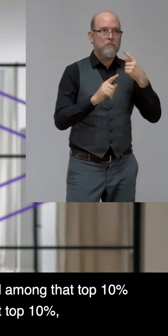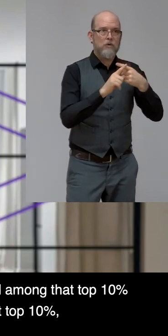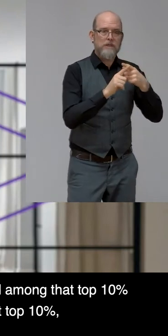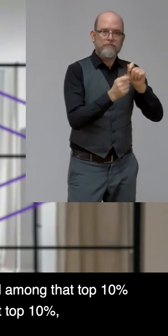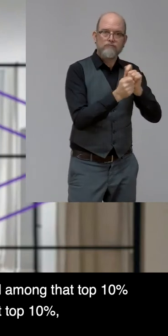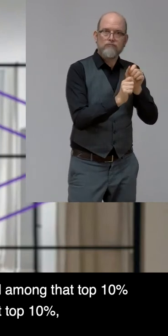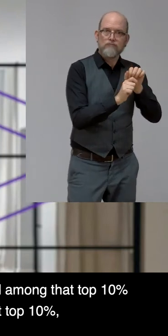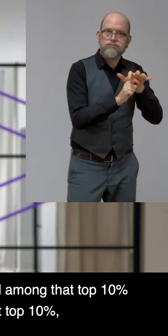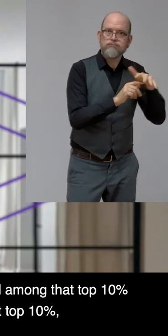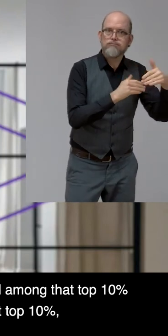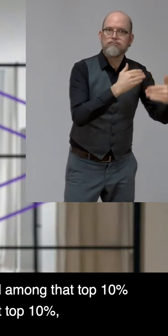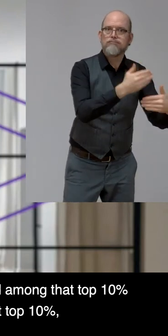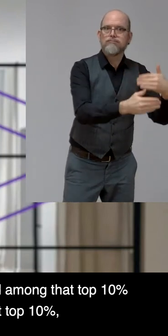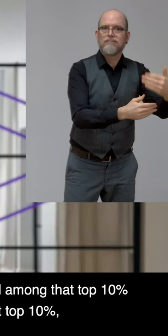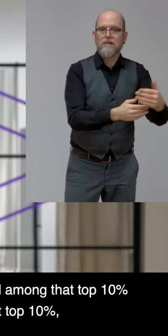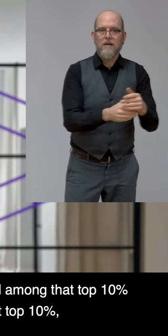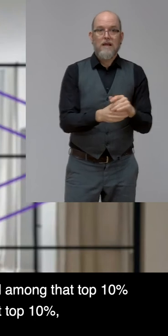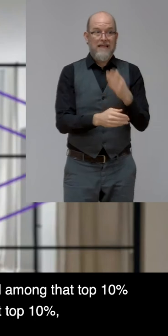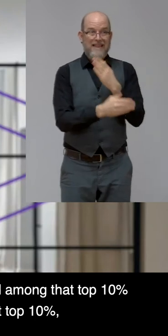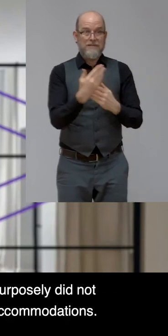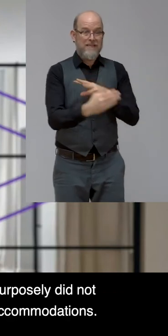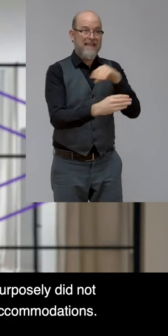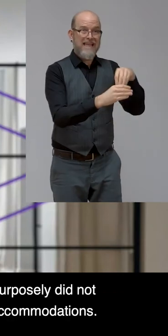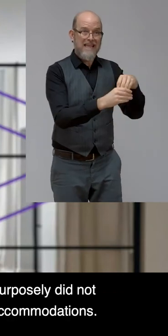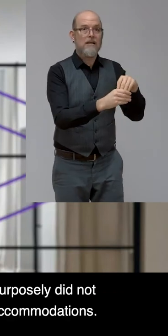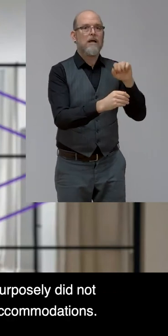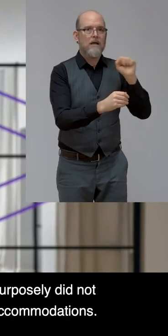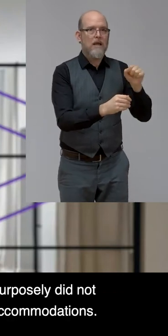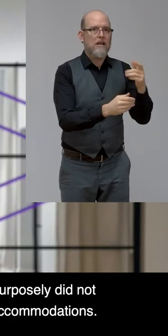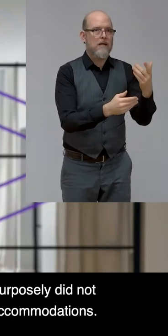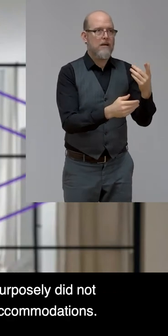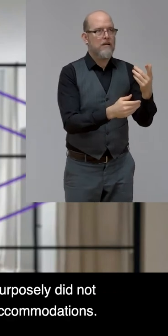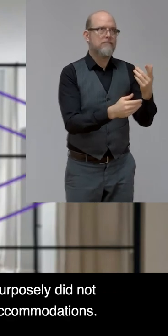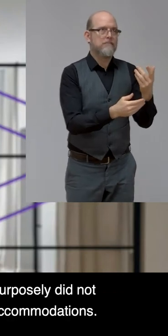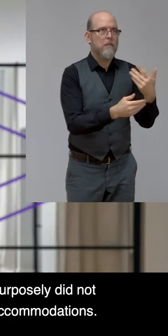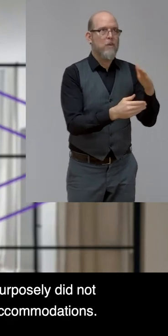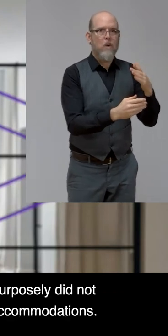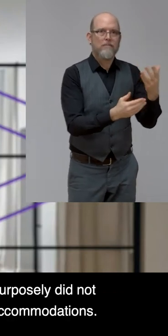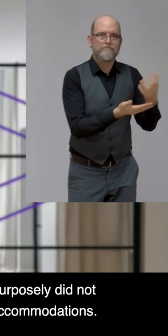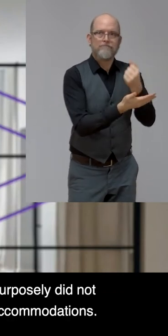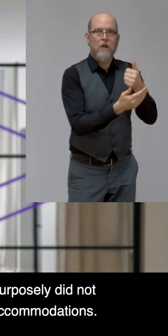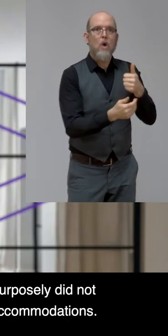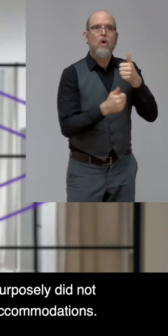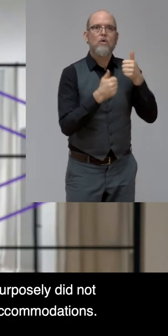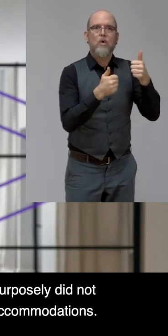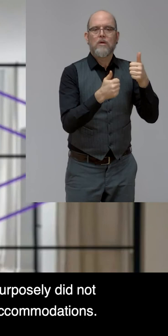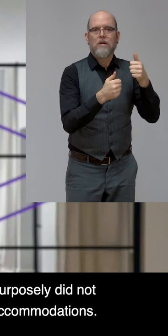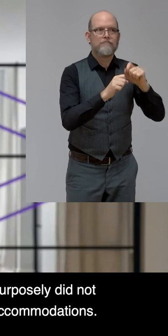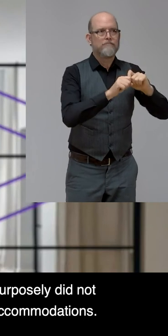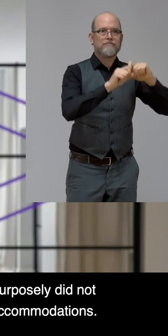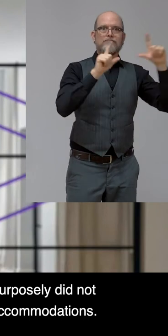would also be, right, among that top 10%. Because again, these are broader factors, right, we